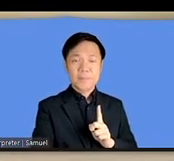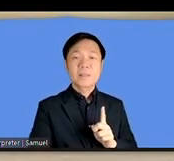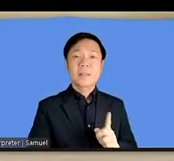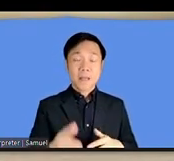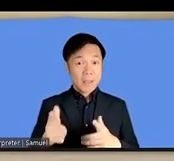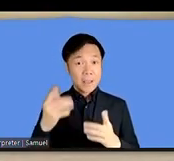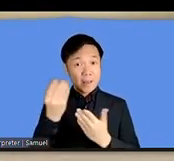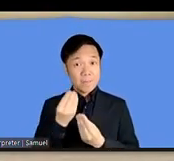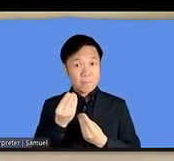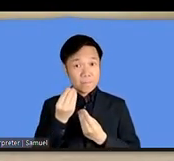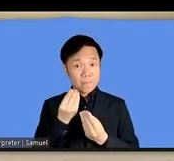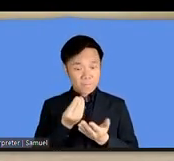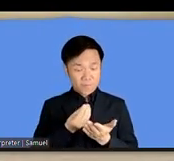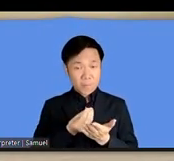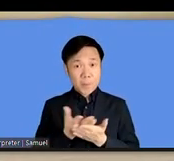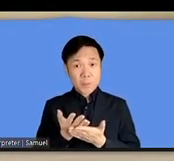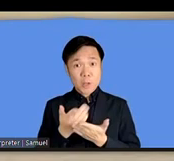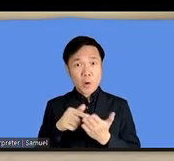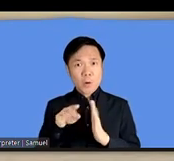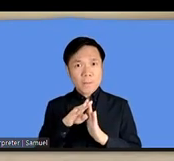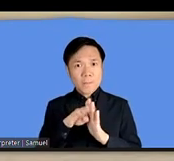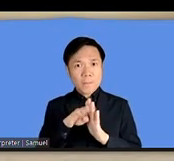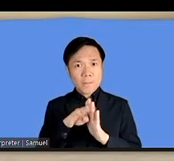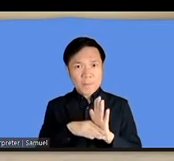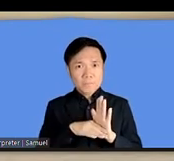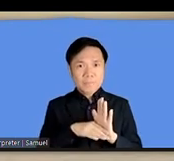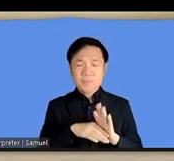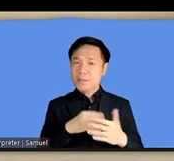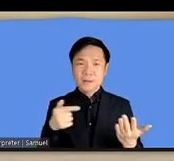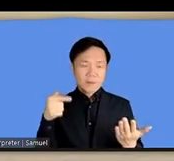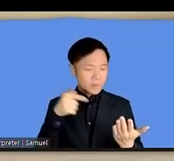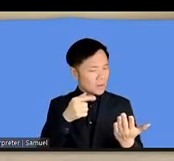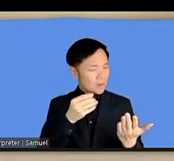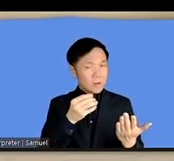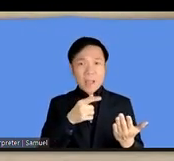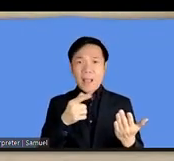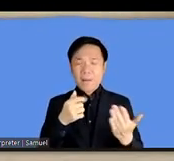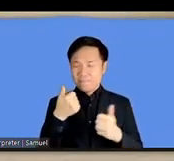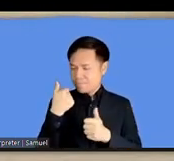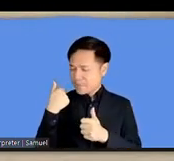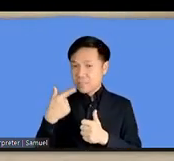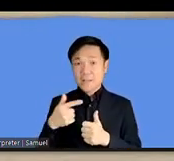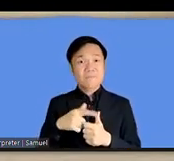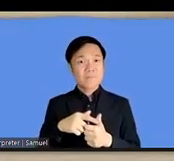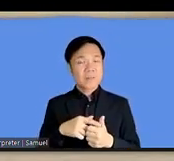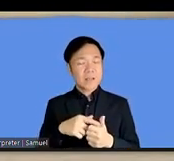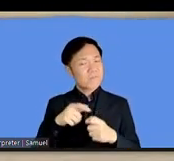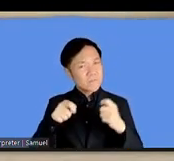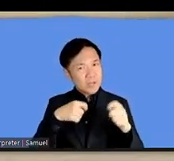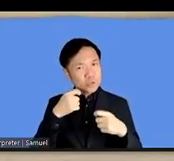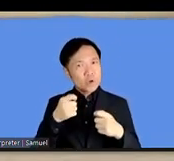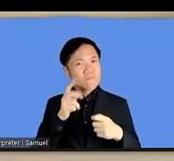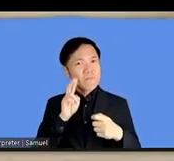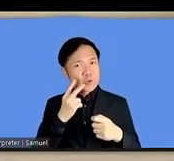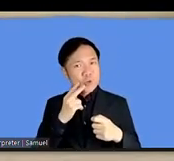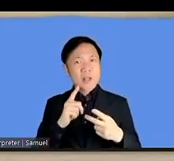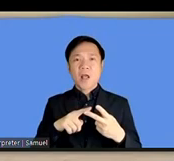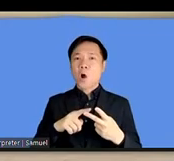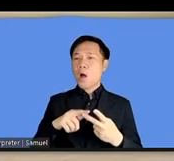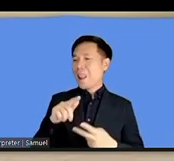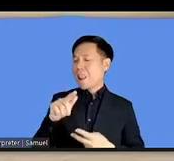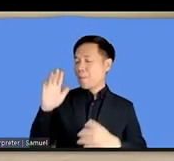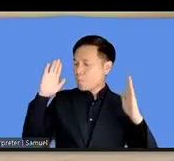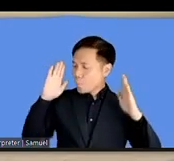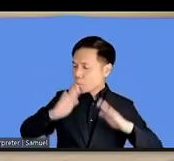menus that what would what choices would be there every day vegetarian uh muslim or halal food or et cetera